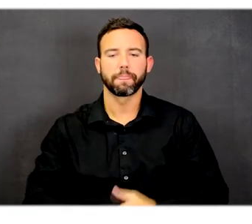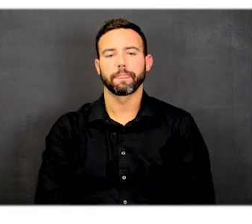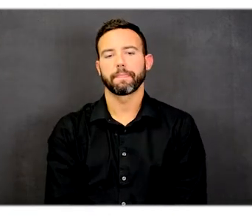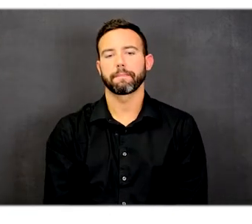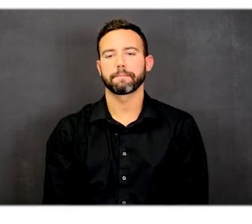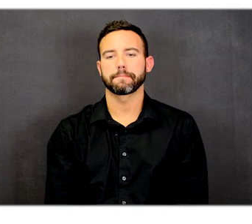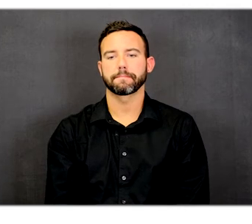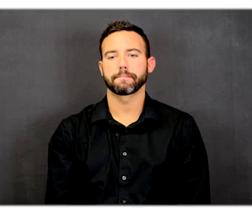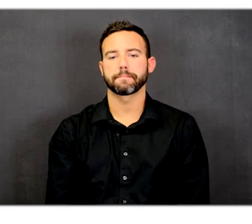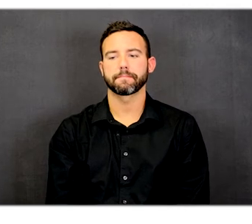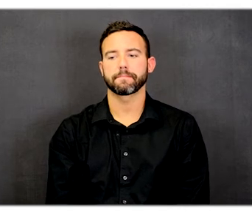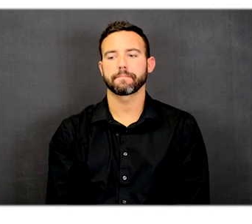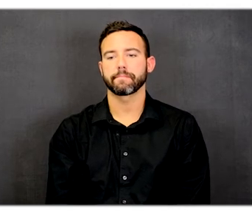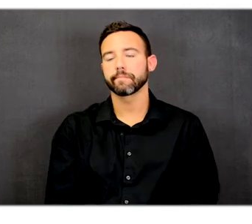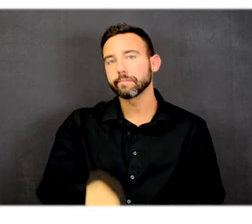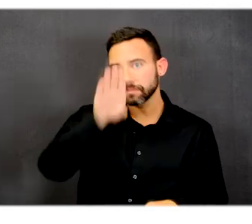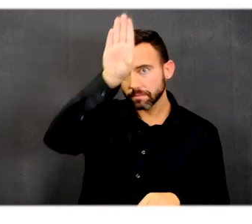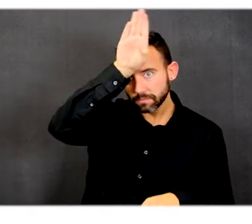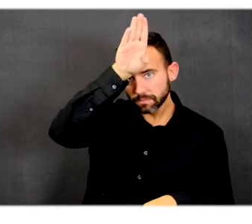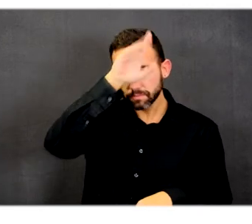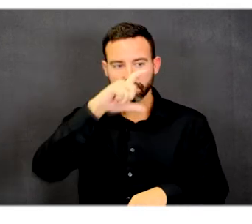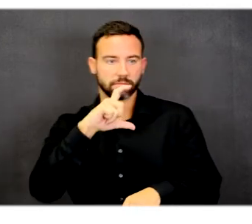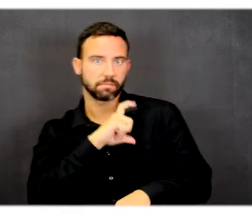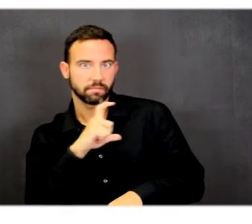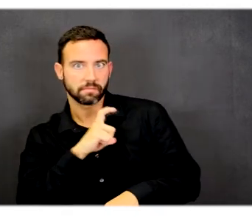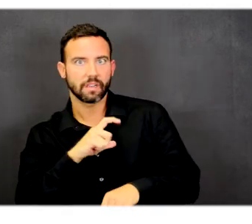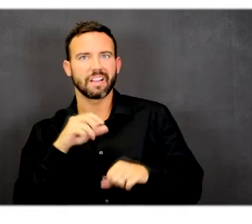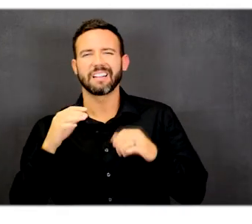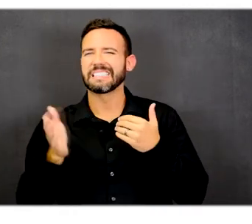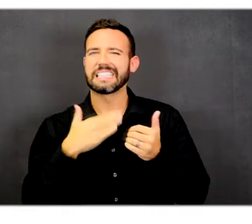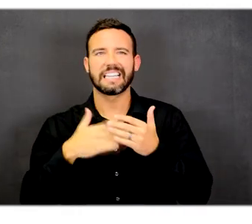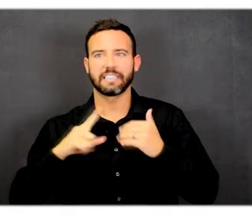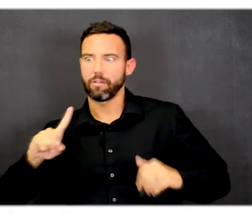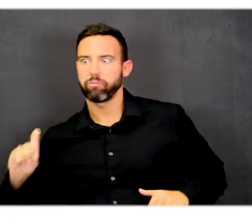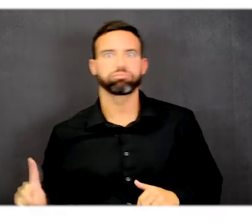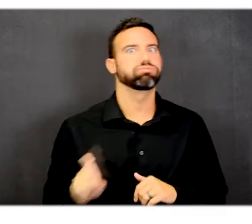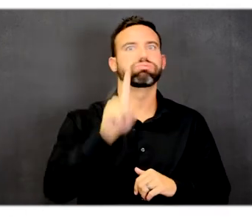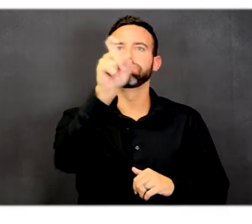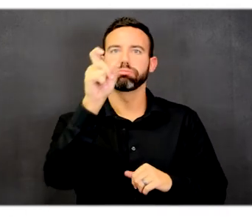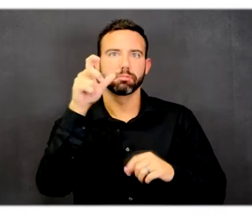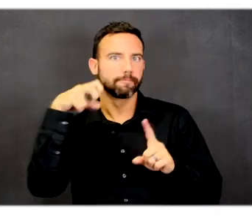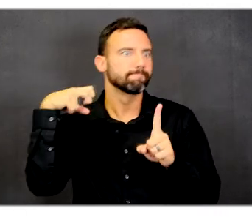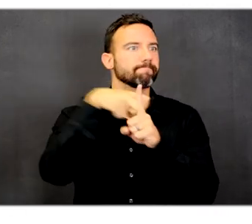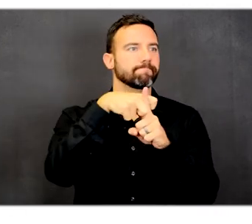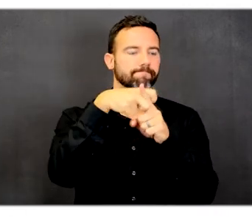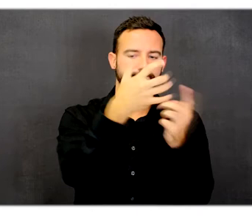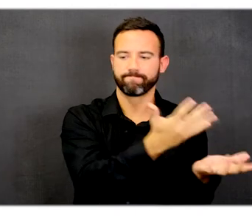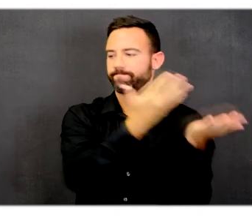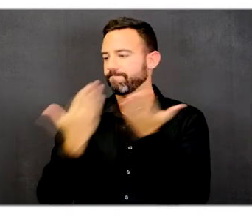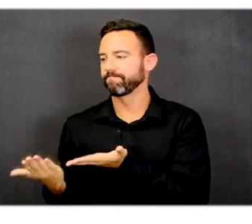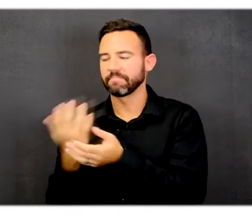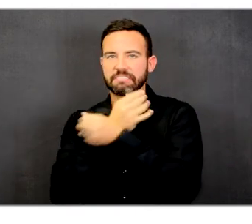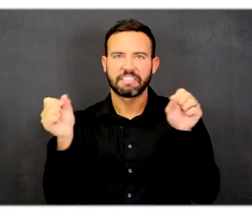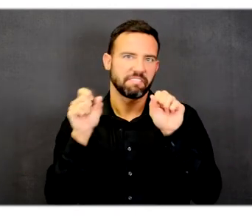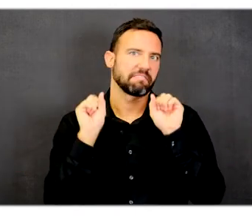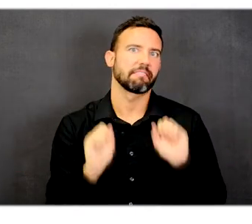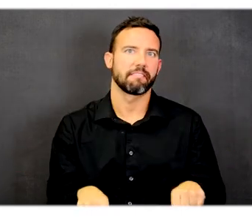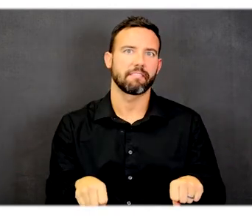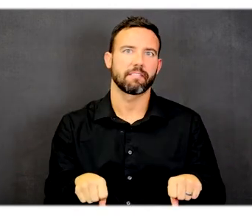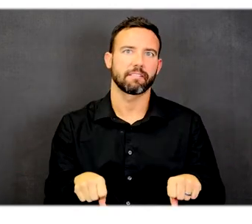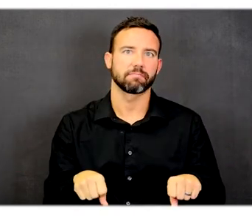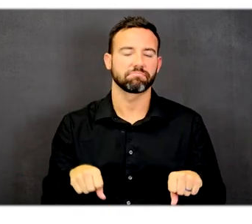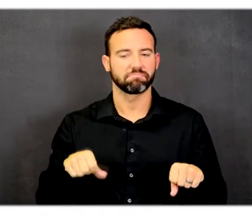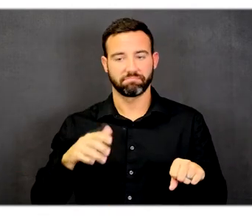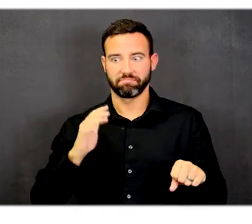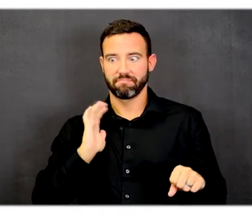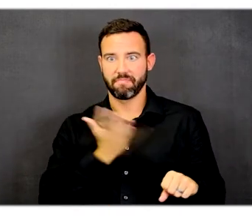The first responders are able to get to them quickly and remove them from the building in a safe manner. All of our staircases have that